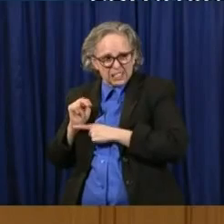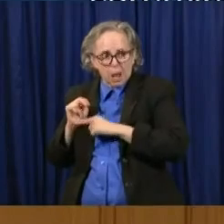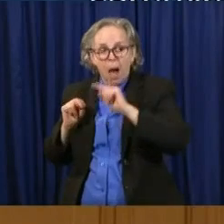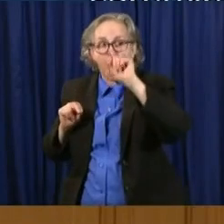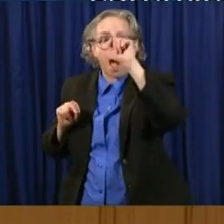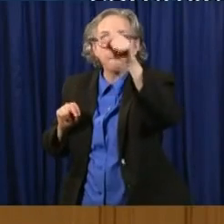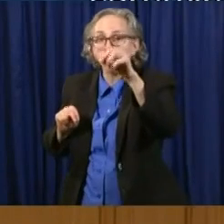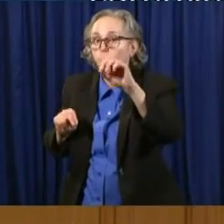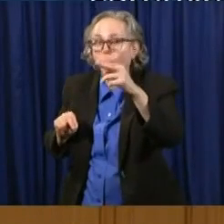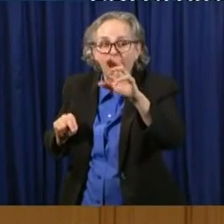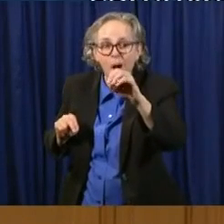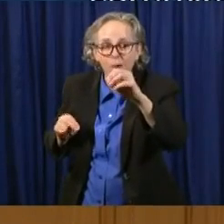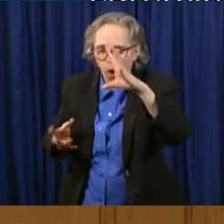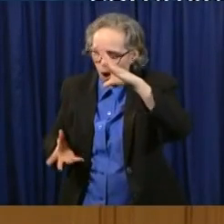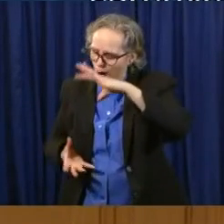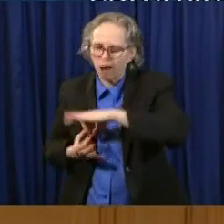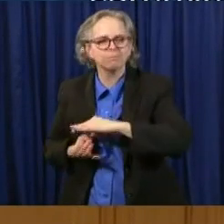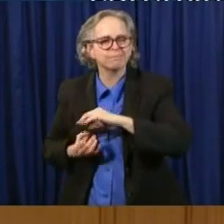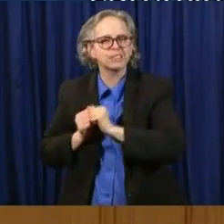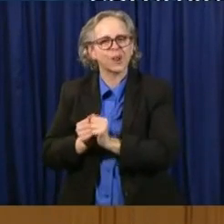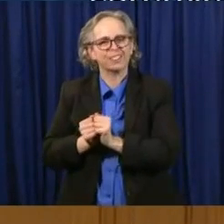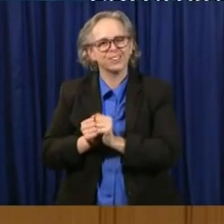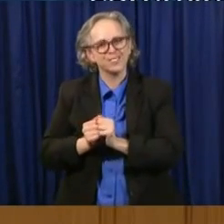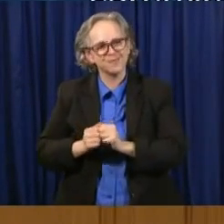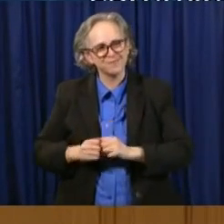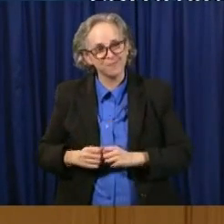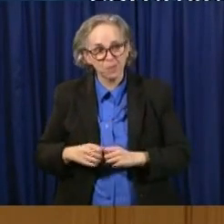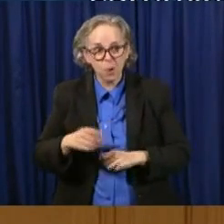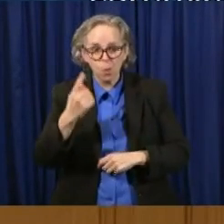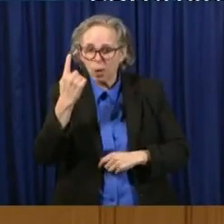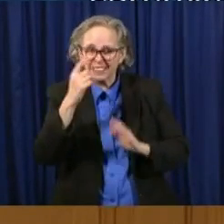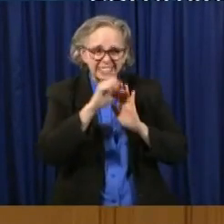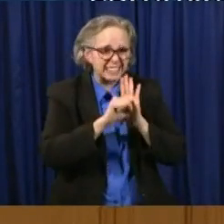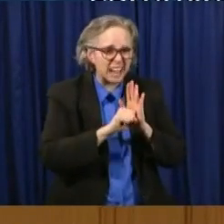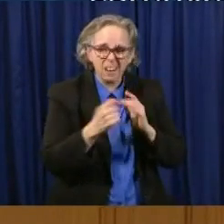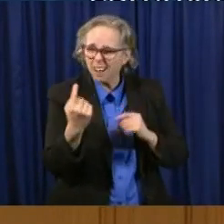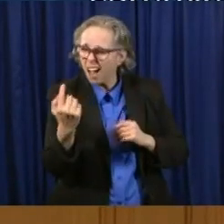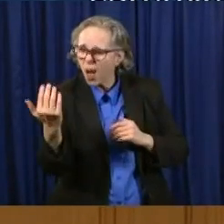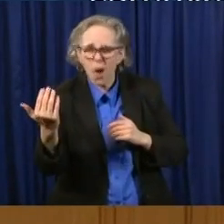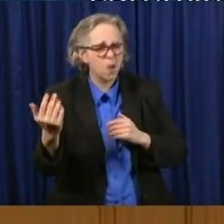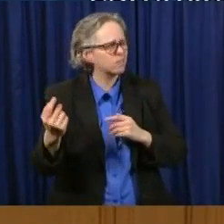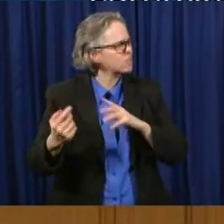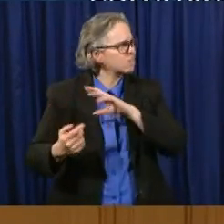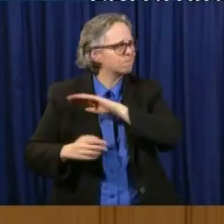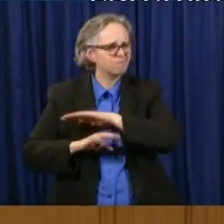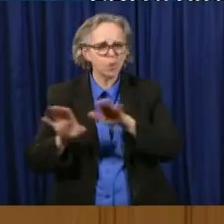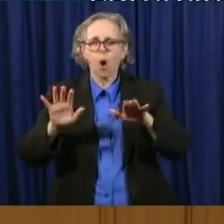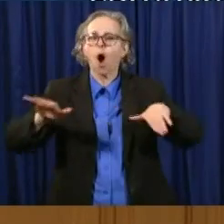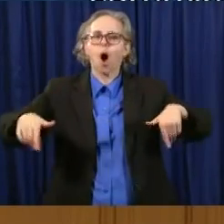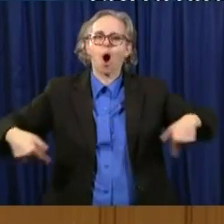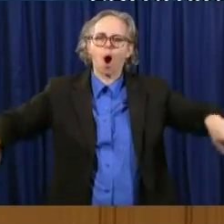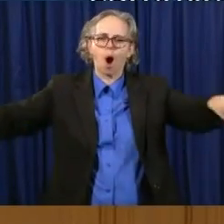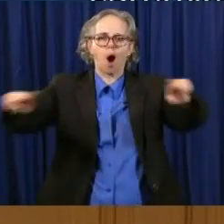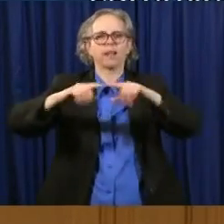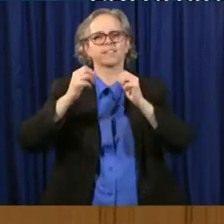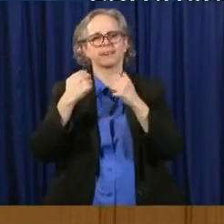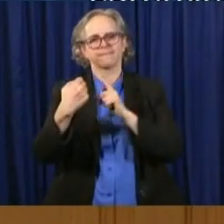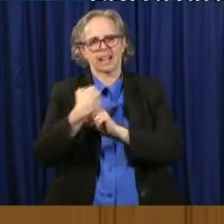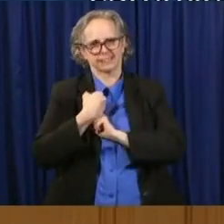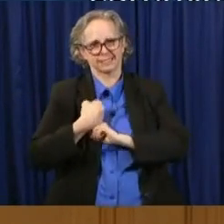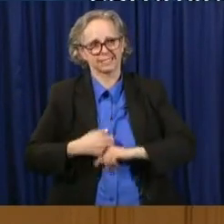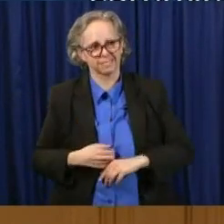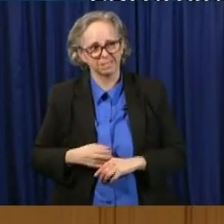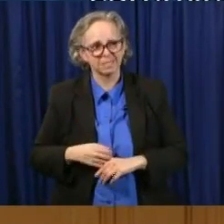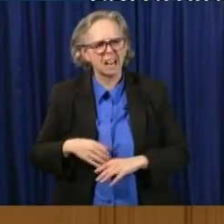we are all in this together. Not one state in this incredible union has been unaffected by COVID-19. Think of COVID-19